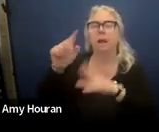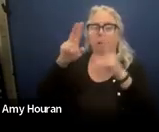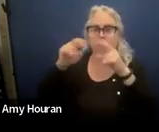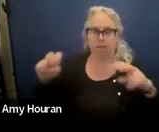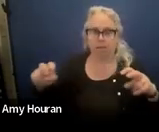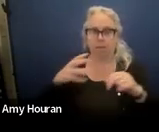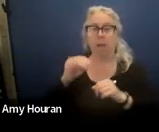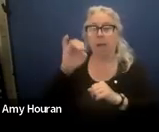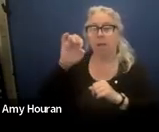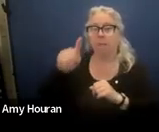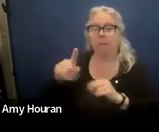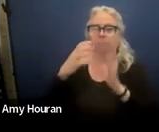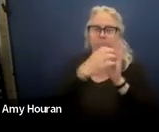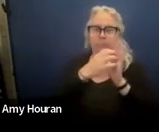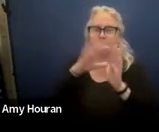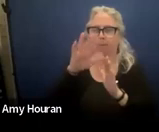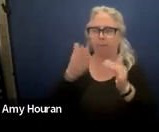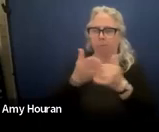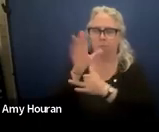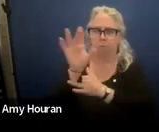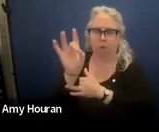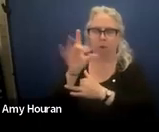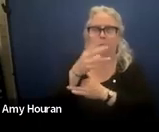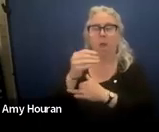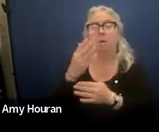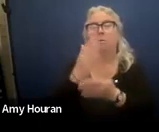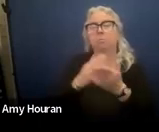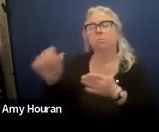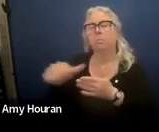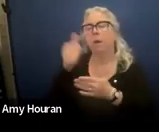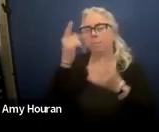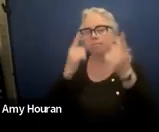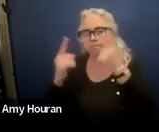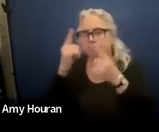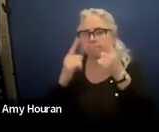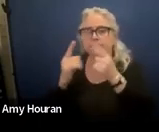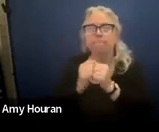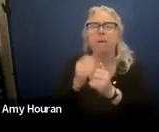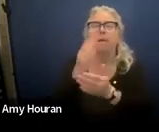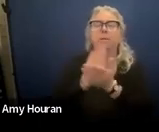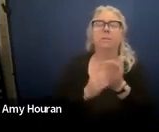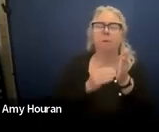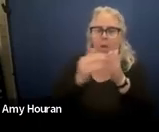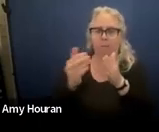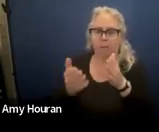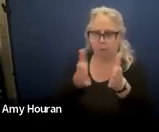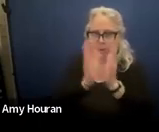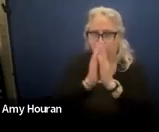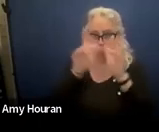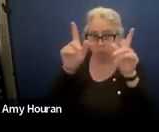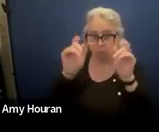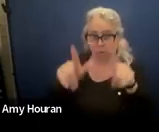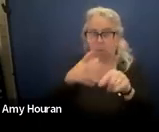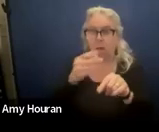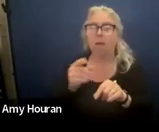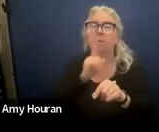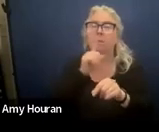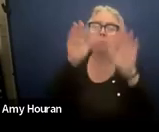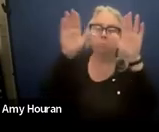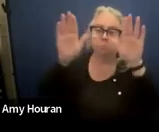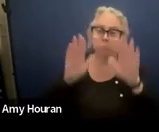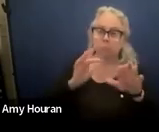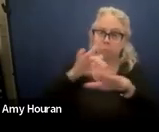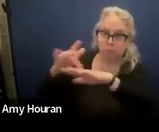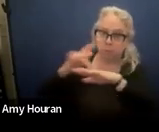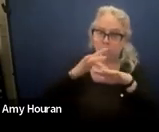of the iep and we have some other considerations um some frequently asked questions and then we have some really great resources for